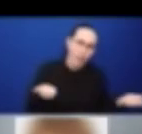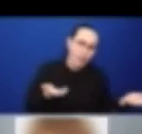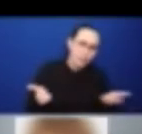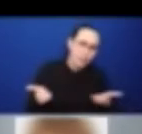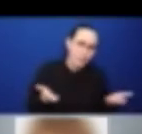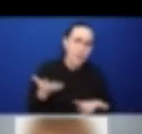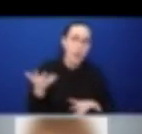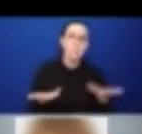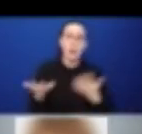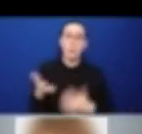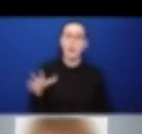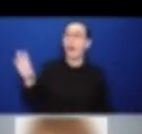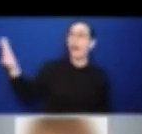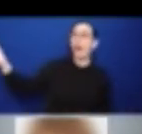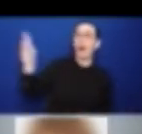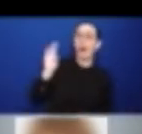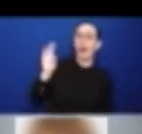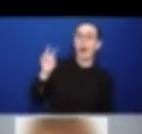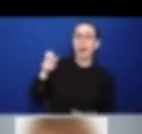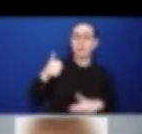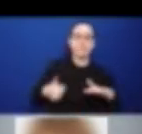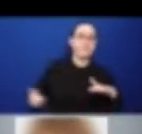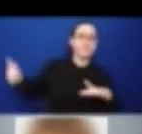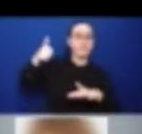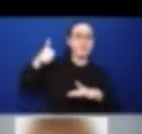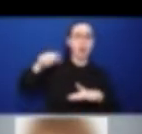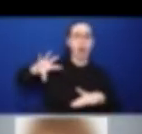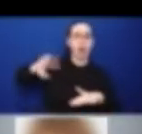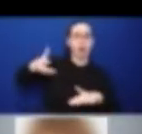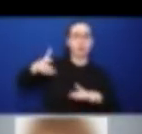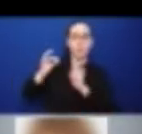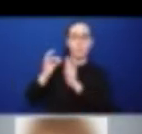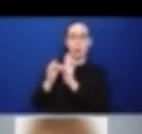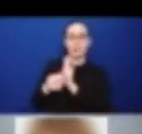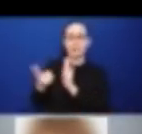are but it's certainly something that is worth noting.